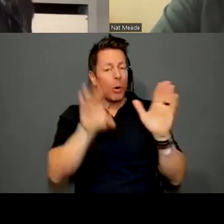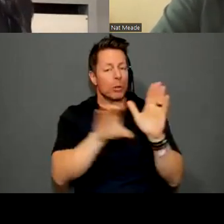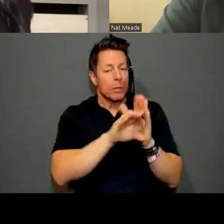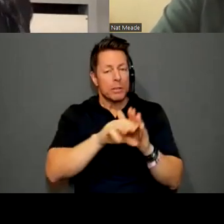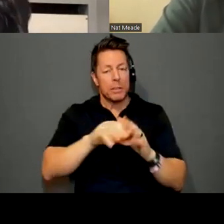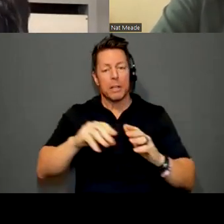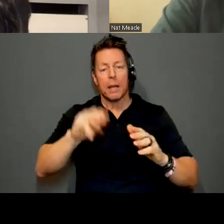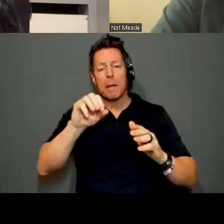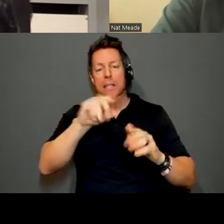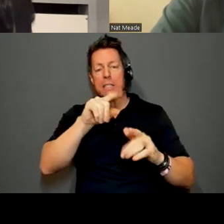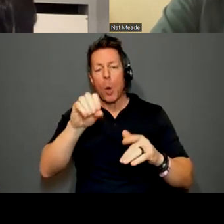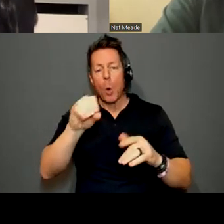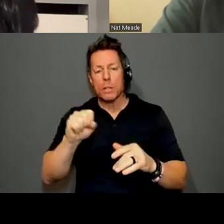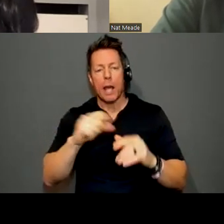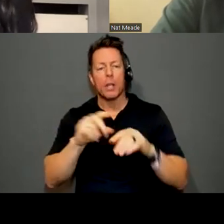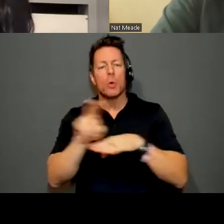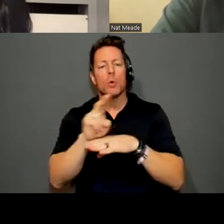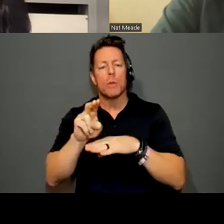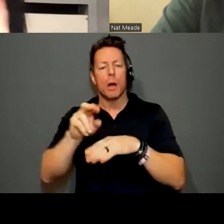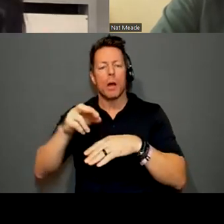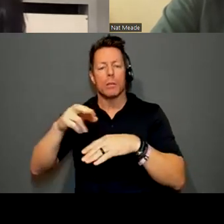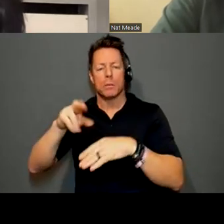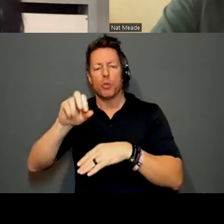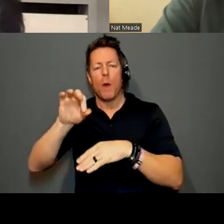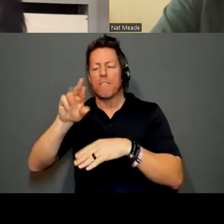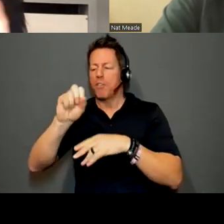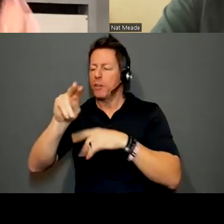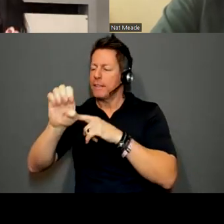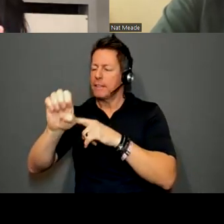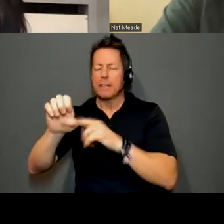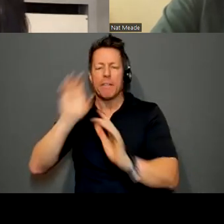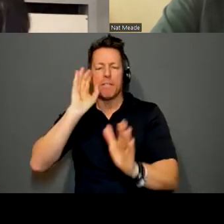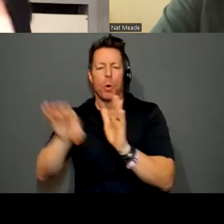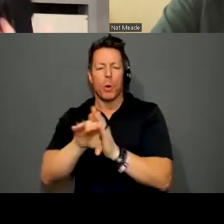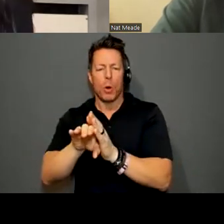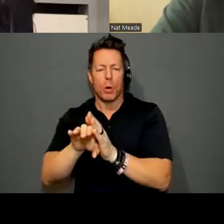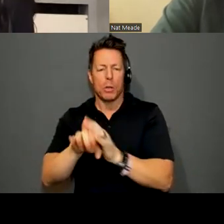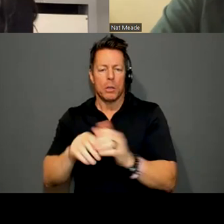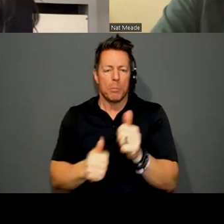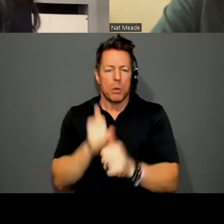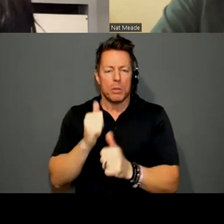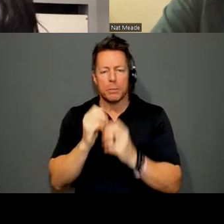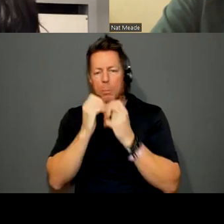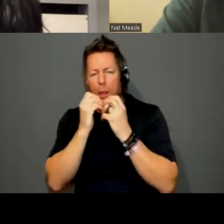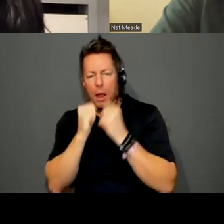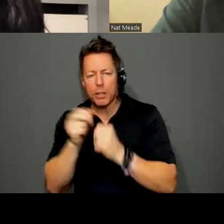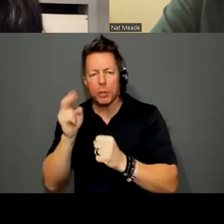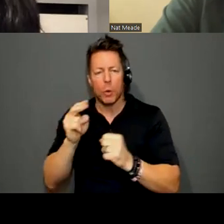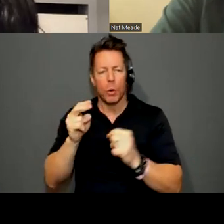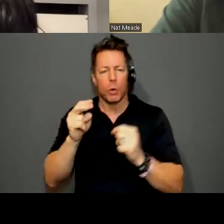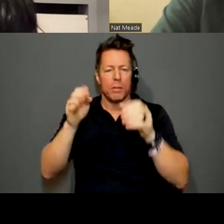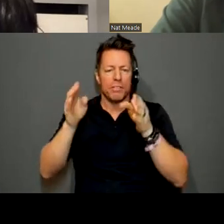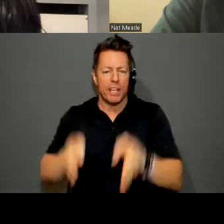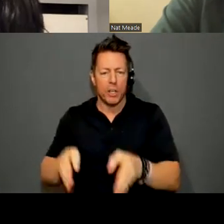I do use reference photos because most of the portraits are of beloved historical figures, friends, family.